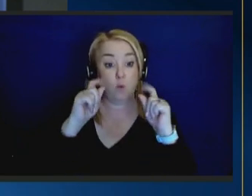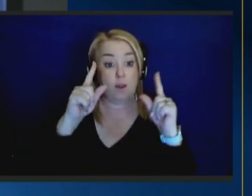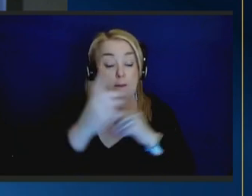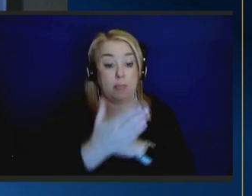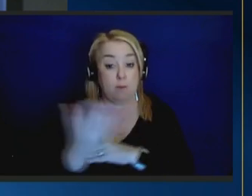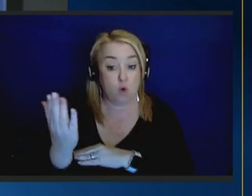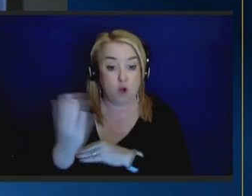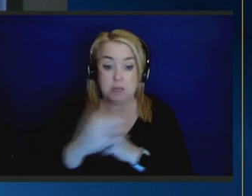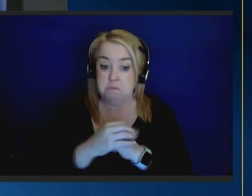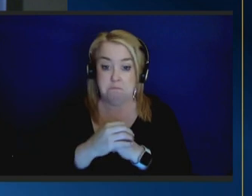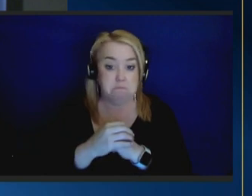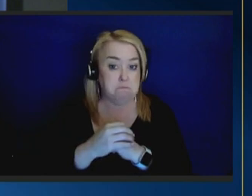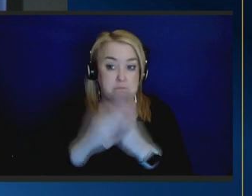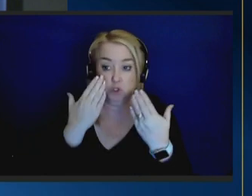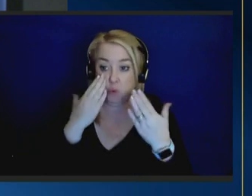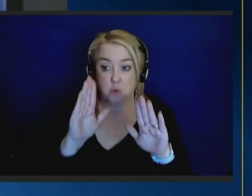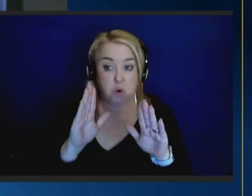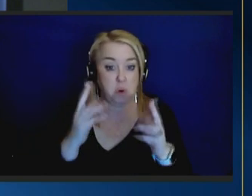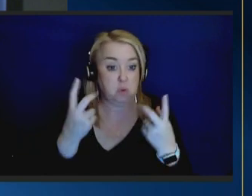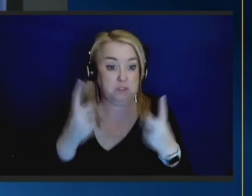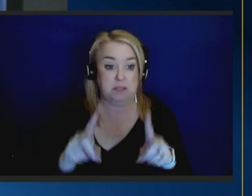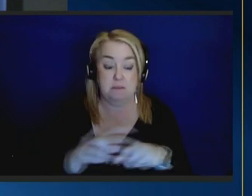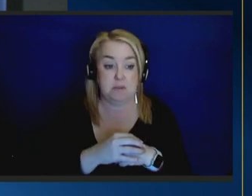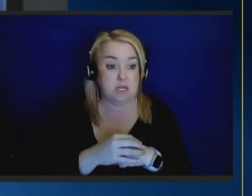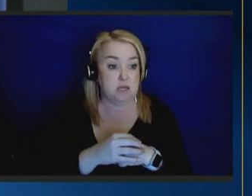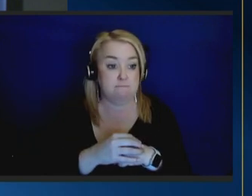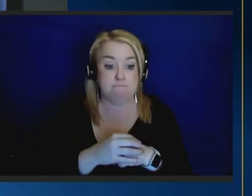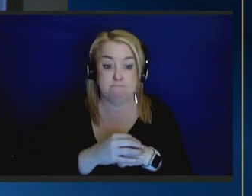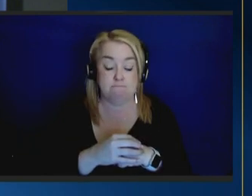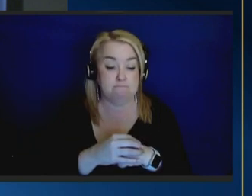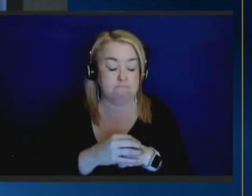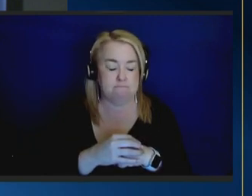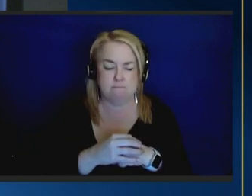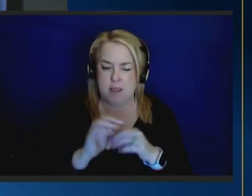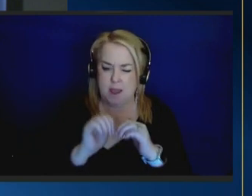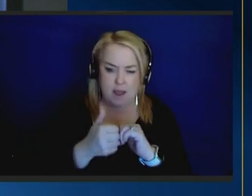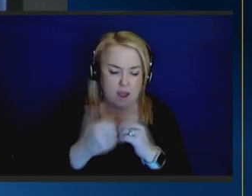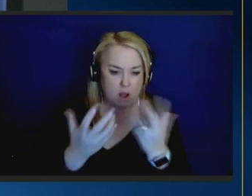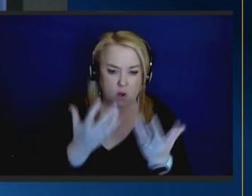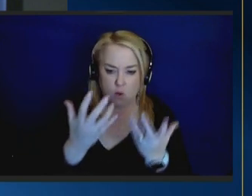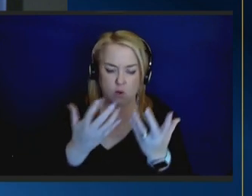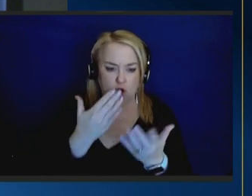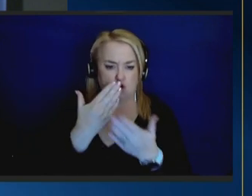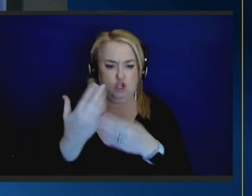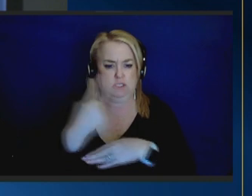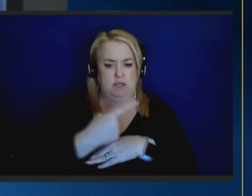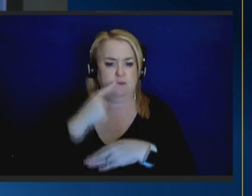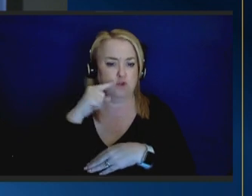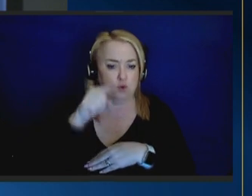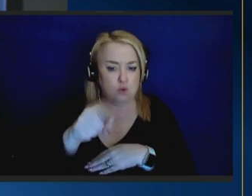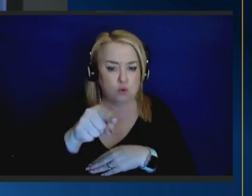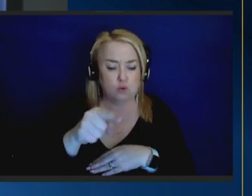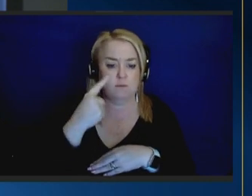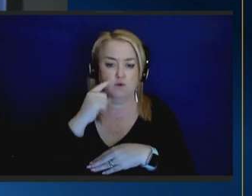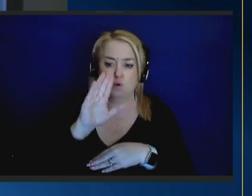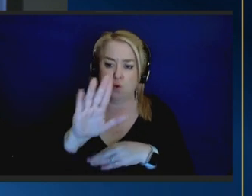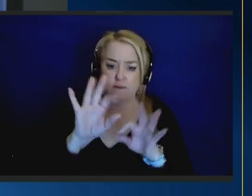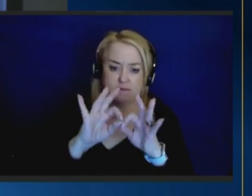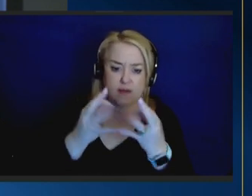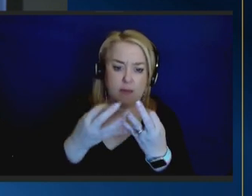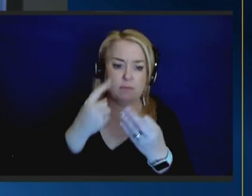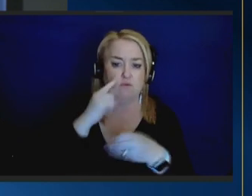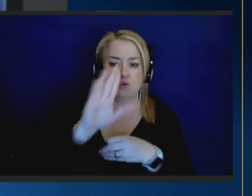don't know what's going to come next how can it be a good day for you and for your family your children